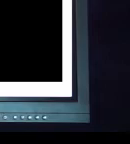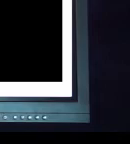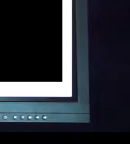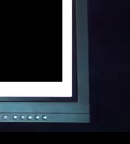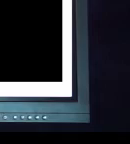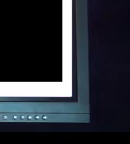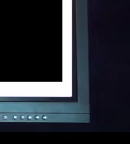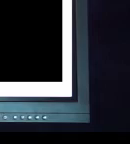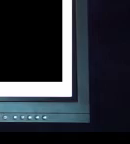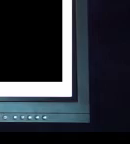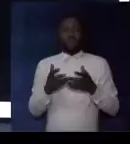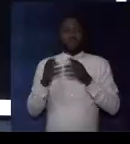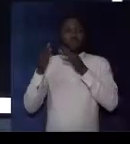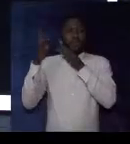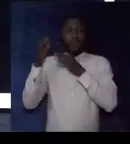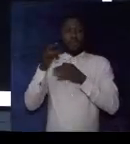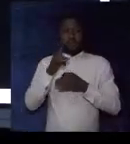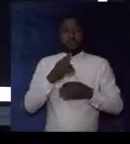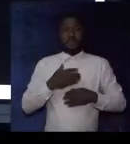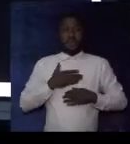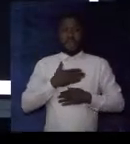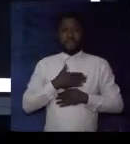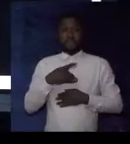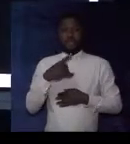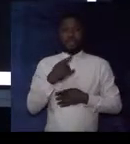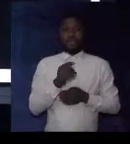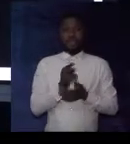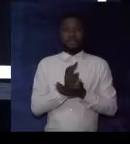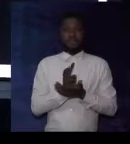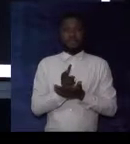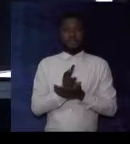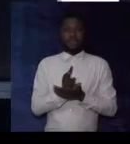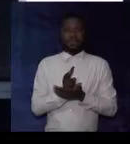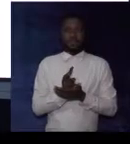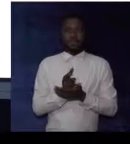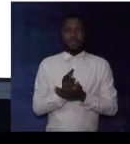Oh yeah. Hope you enjoyed the video.